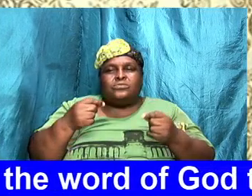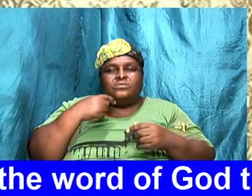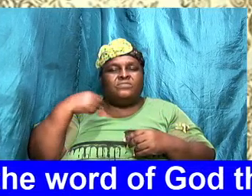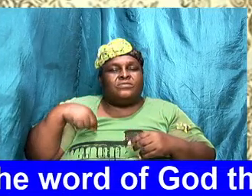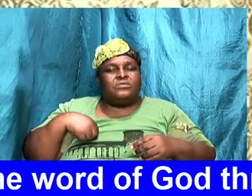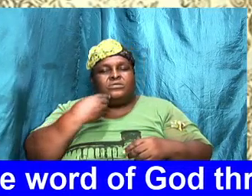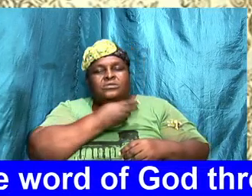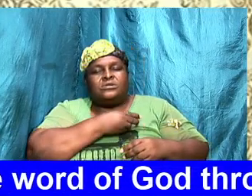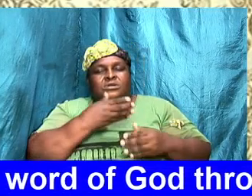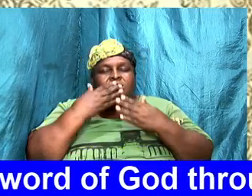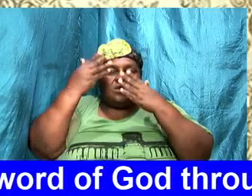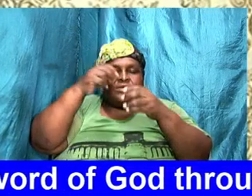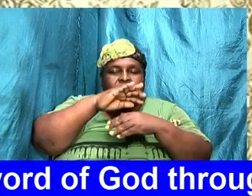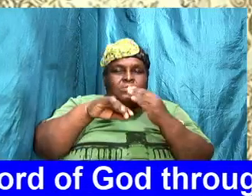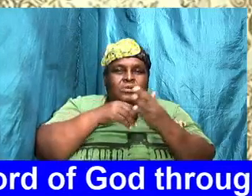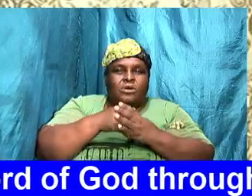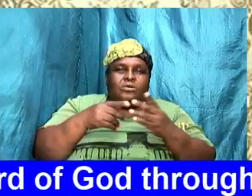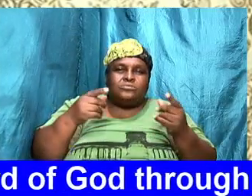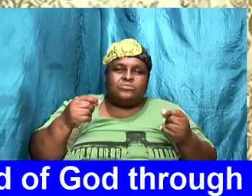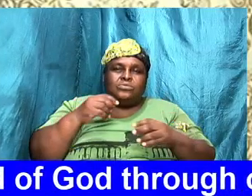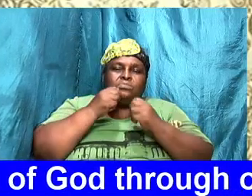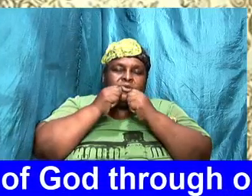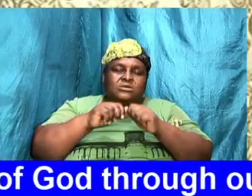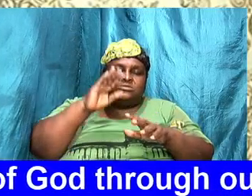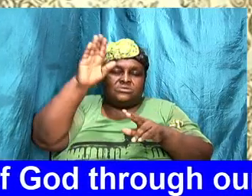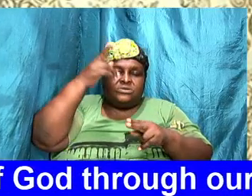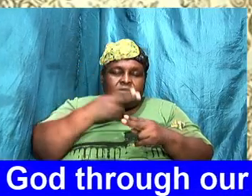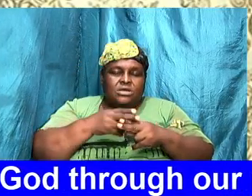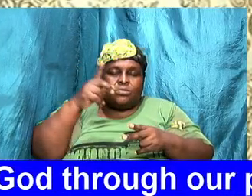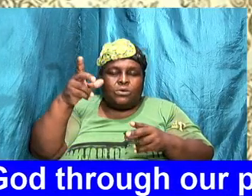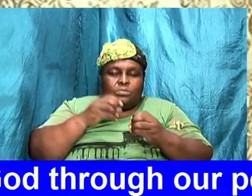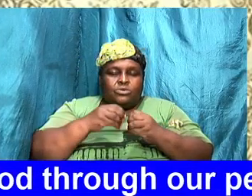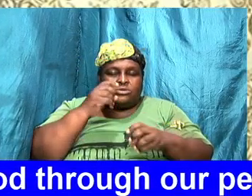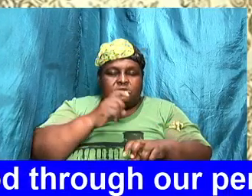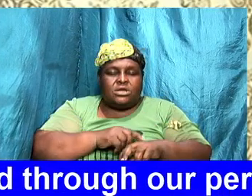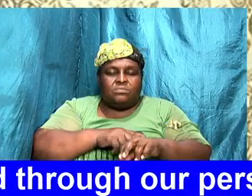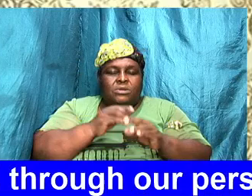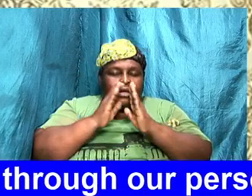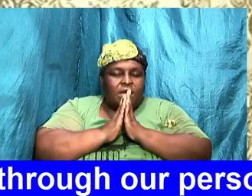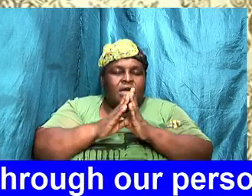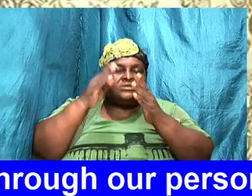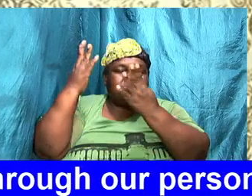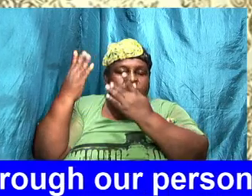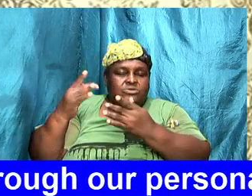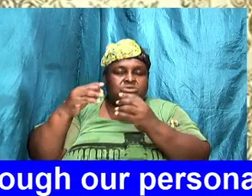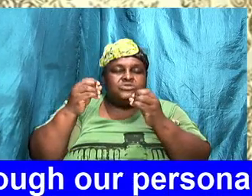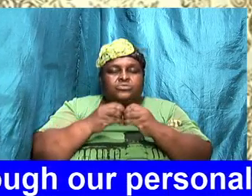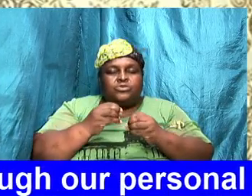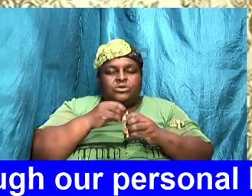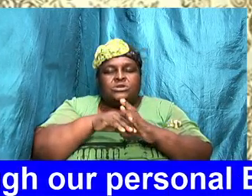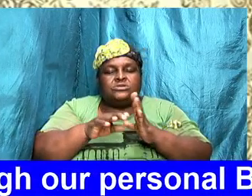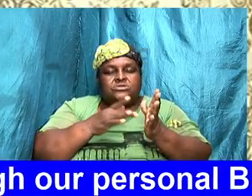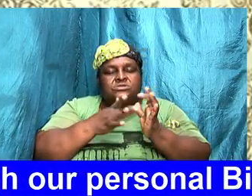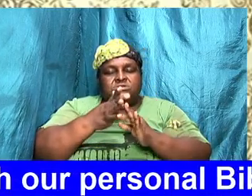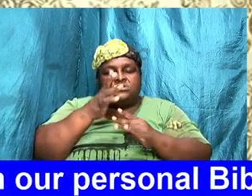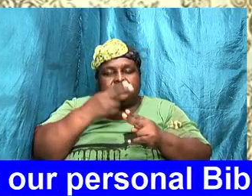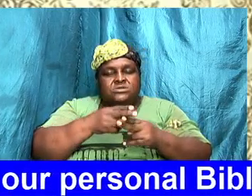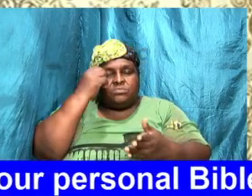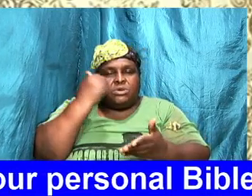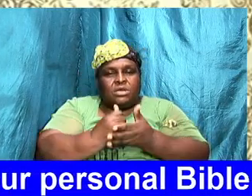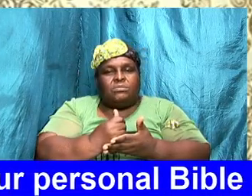all that you have been doing we bless your name one more time we ask these mercies and more in Jesus name